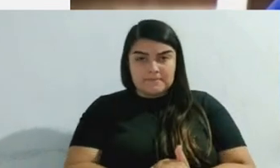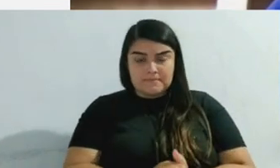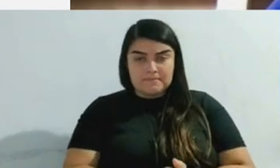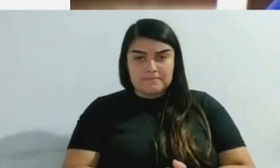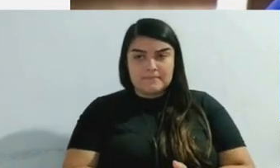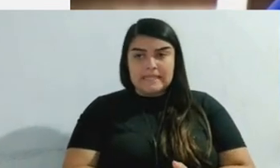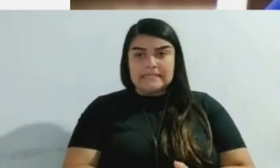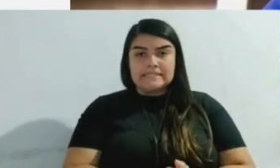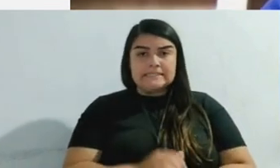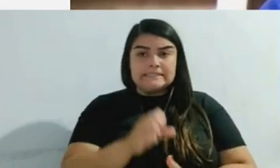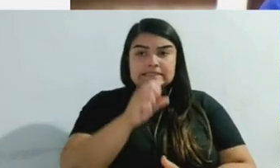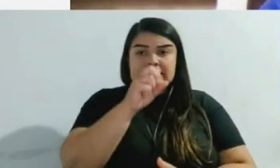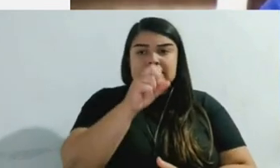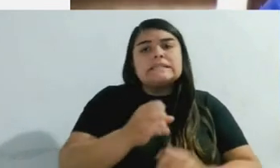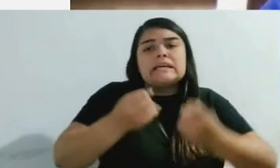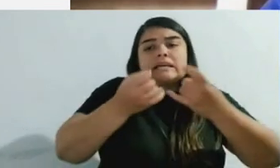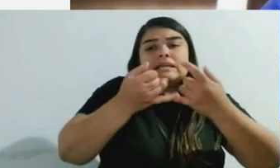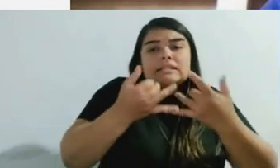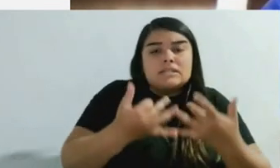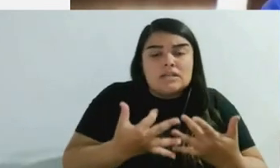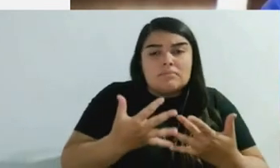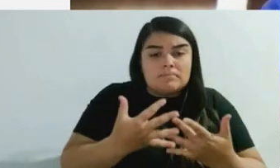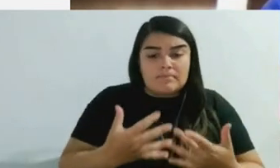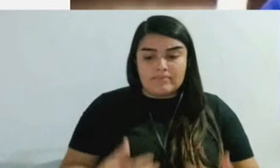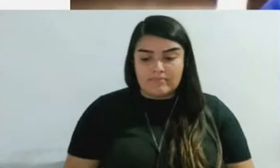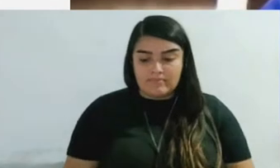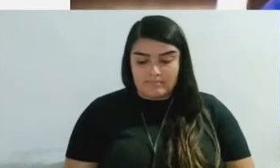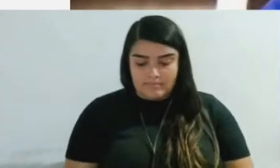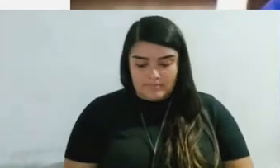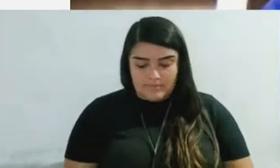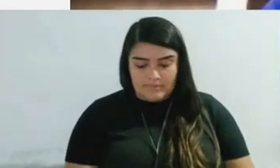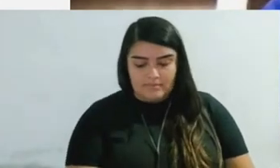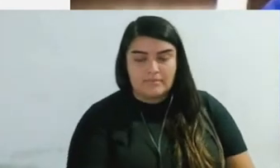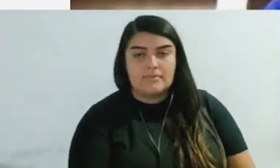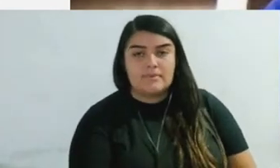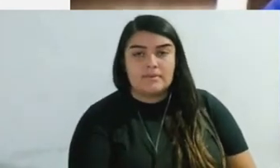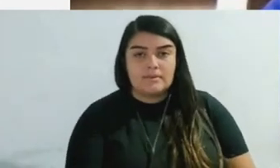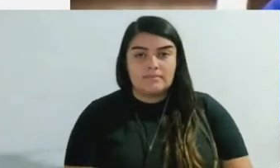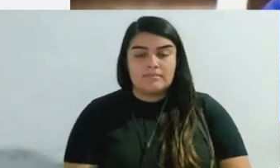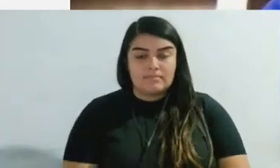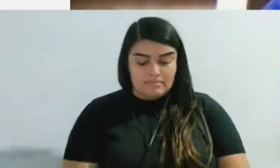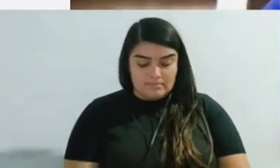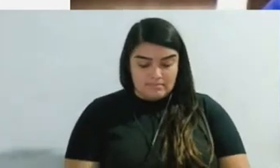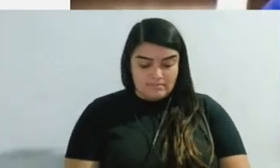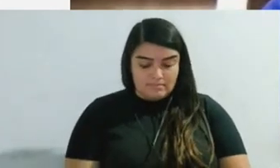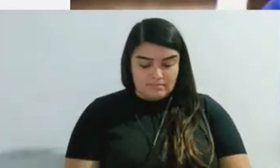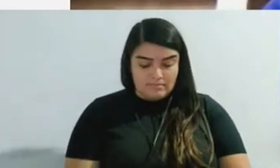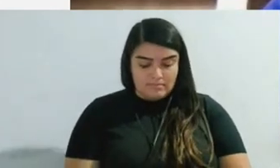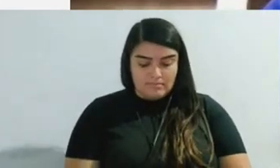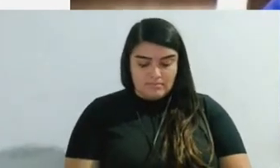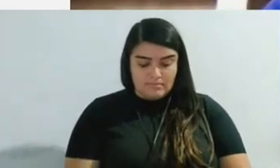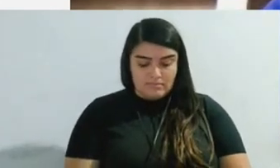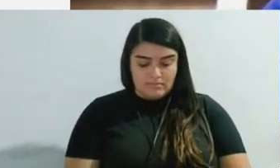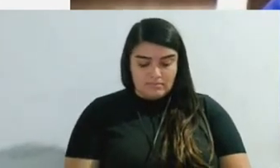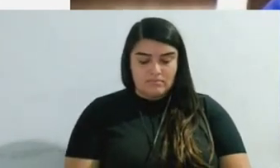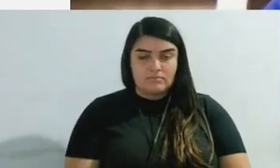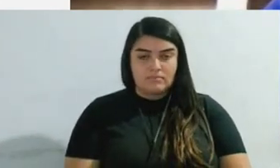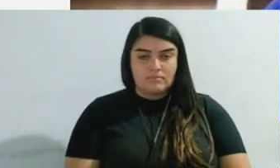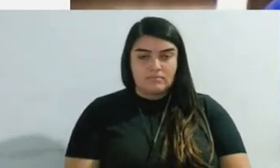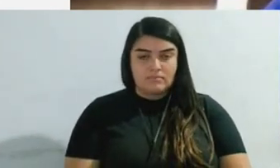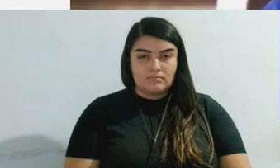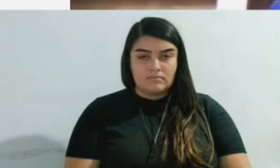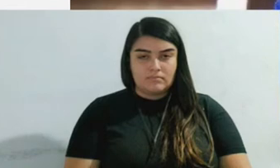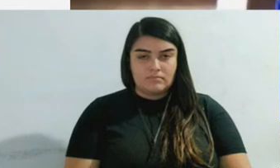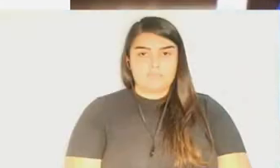contendere sometimes, to some of these charges or to even one of these charges, I will agree not to prosecute on the